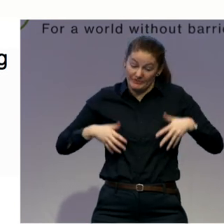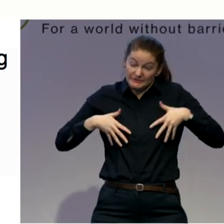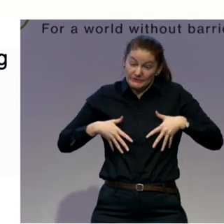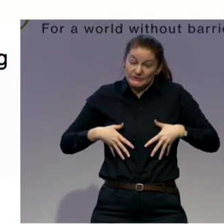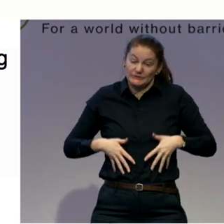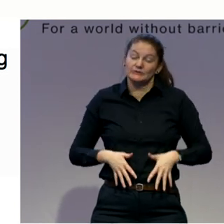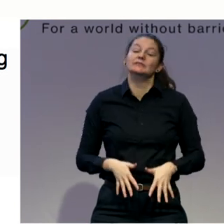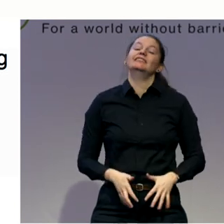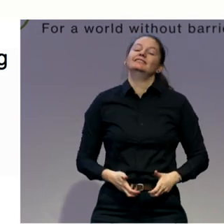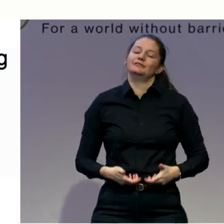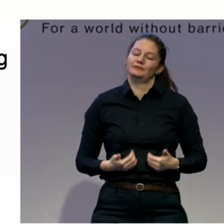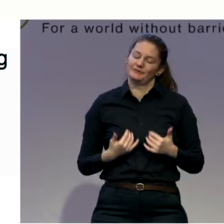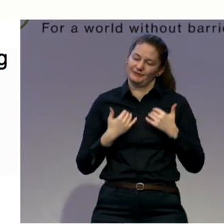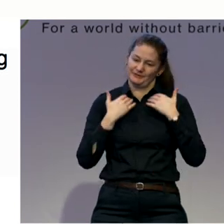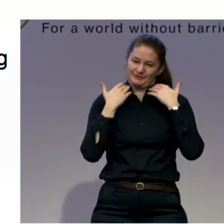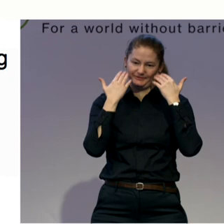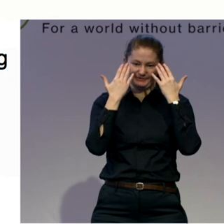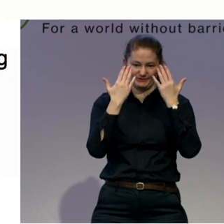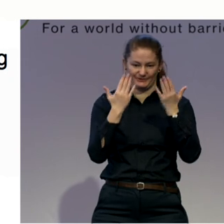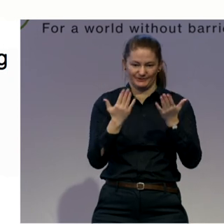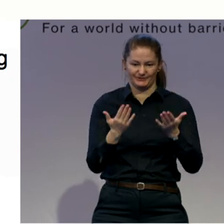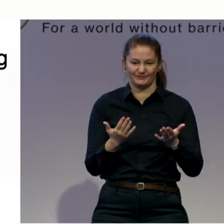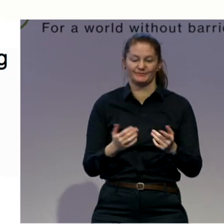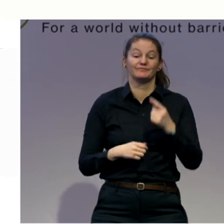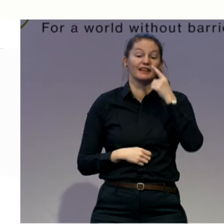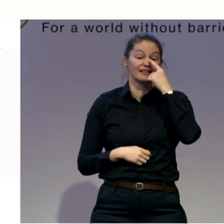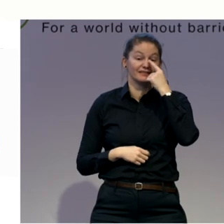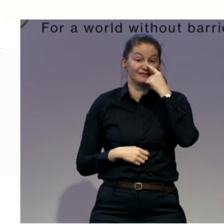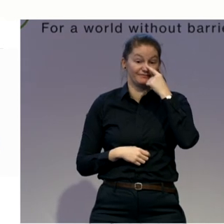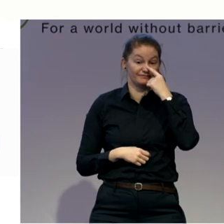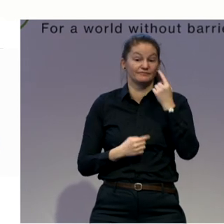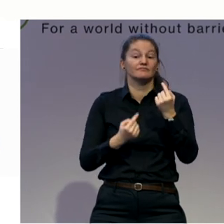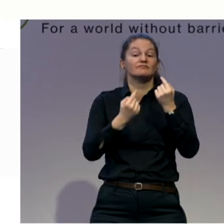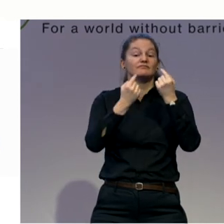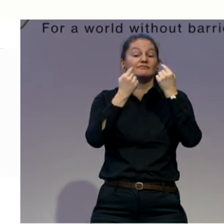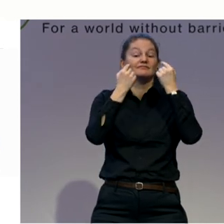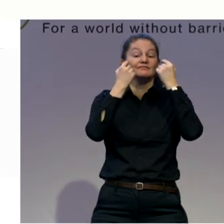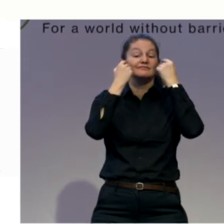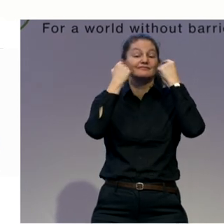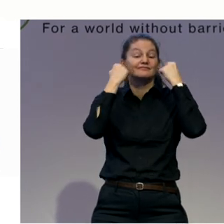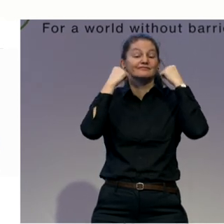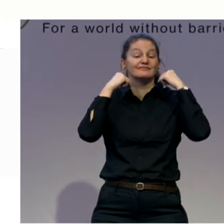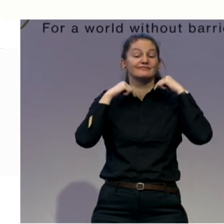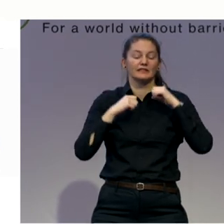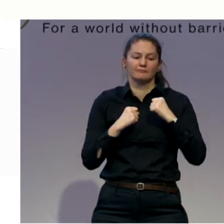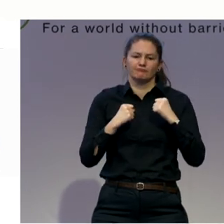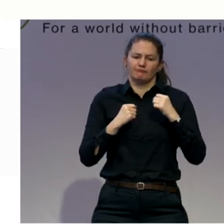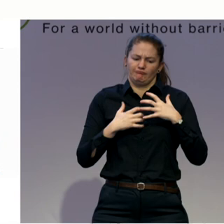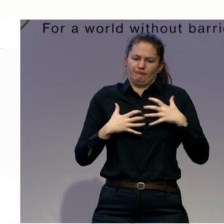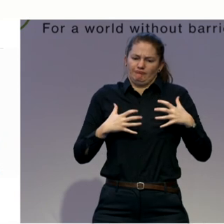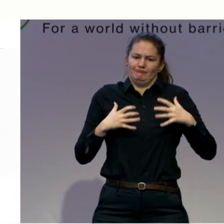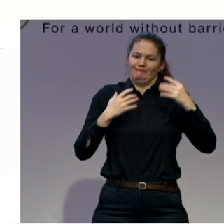times. Inhale through your nose. Go down, down while going big different directions.